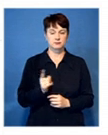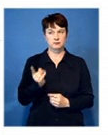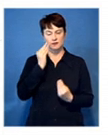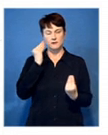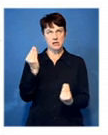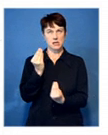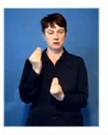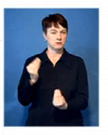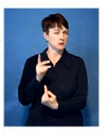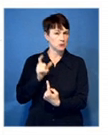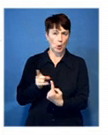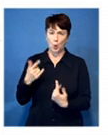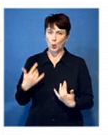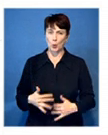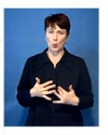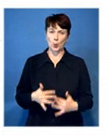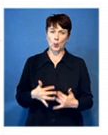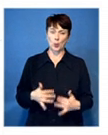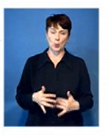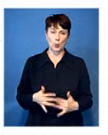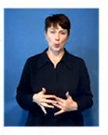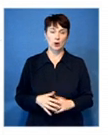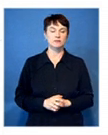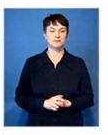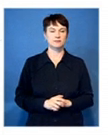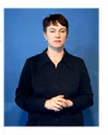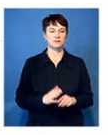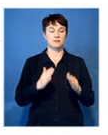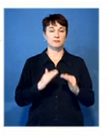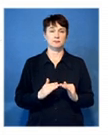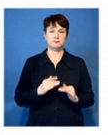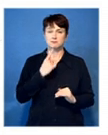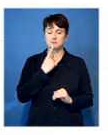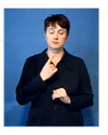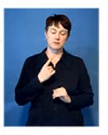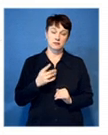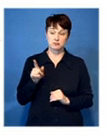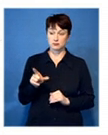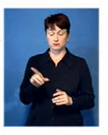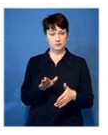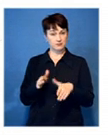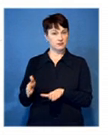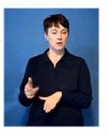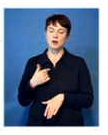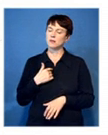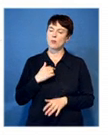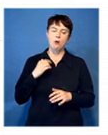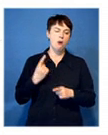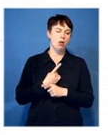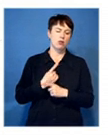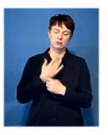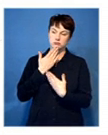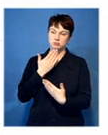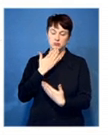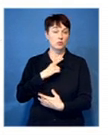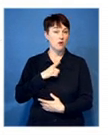author, so recognising one of his own. Madhuri says Nadine Gordomo passes away. I will ever be grateful to her